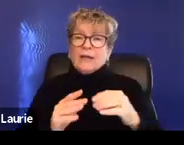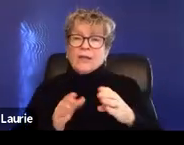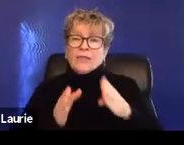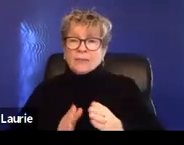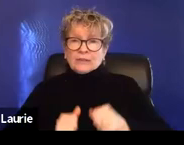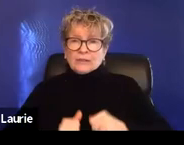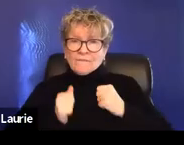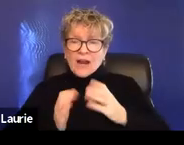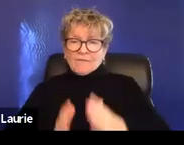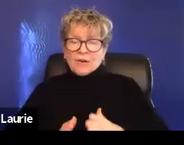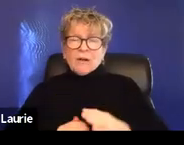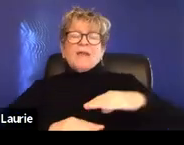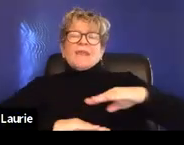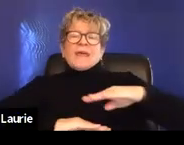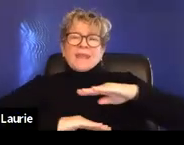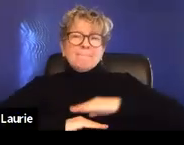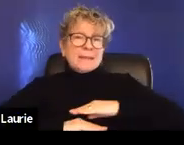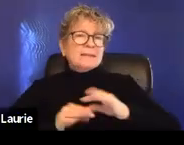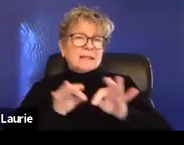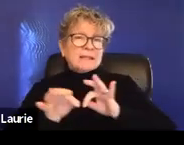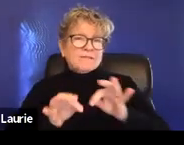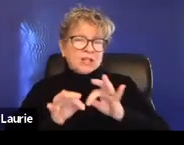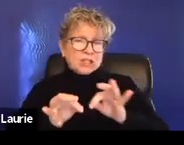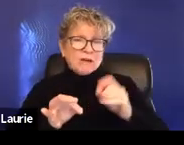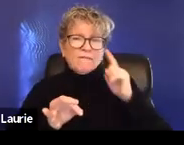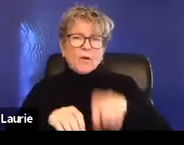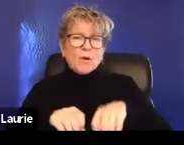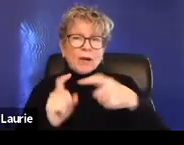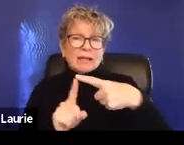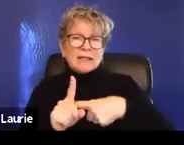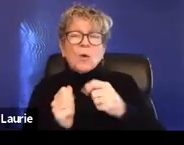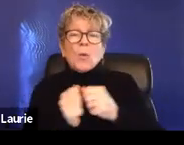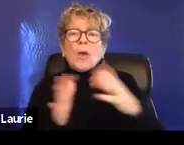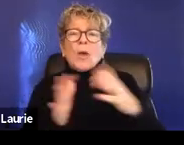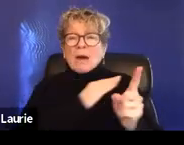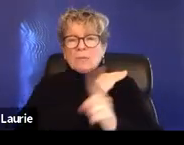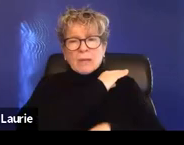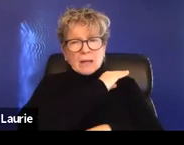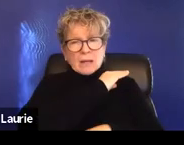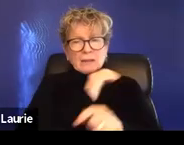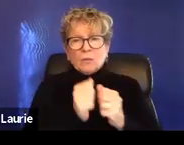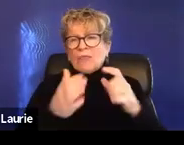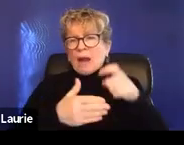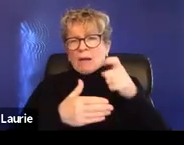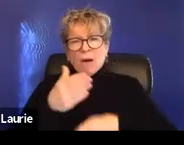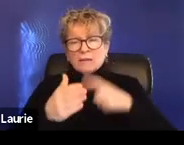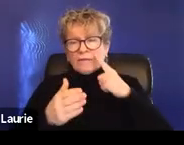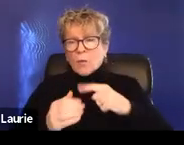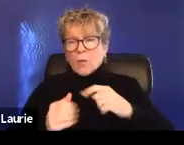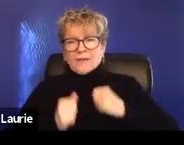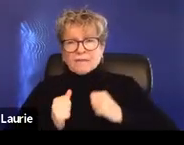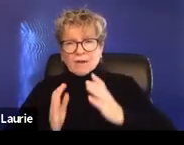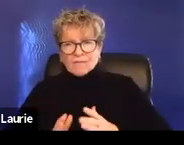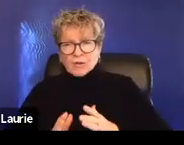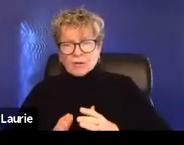uh, why a survivor should be able to break the lease without any penalty, without any, uh, cost. Um, one thing